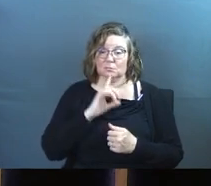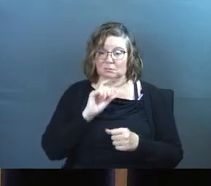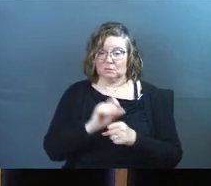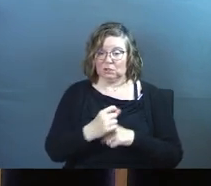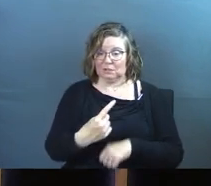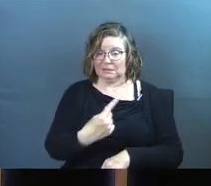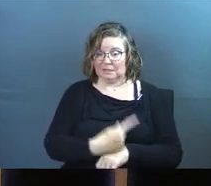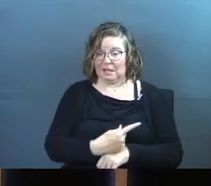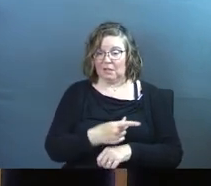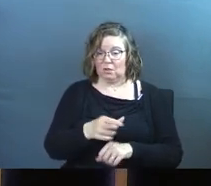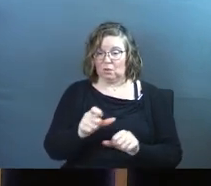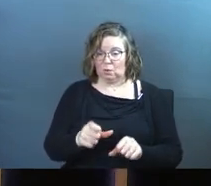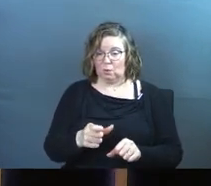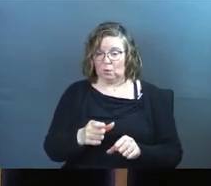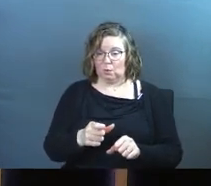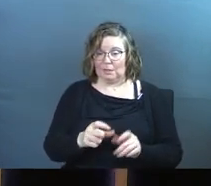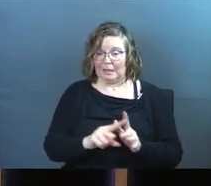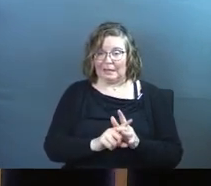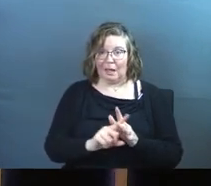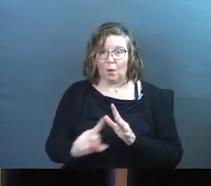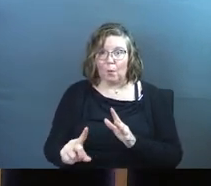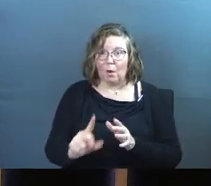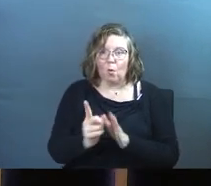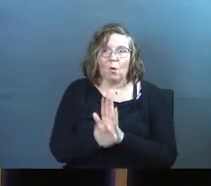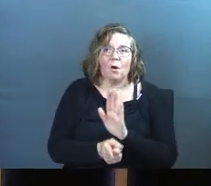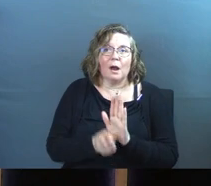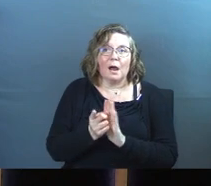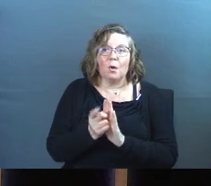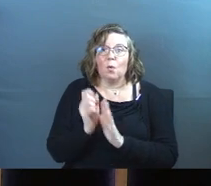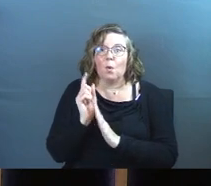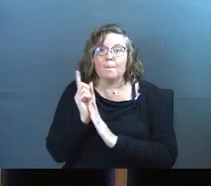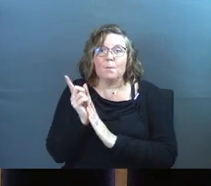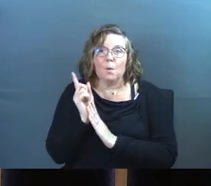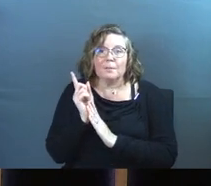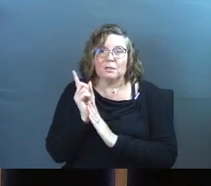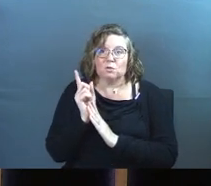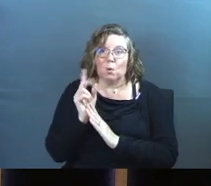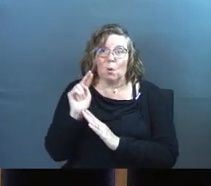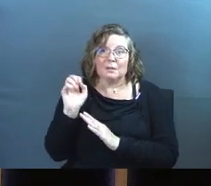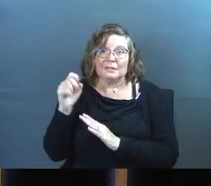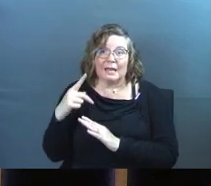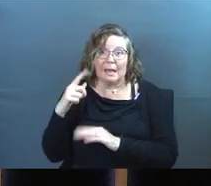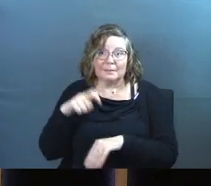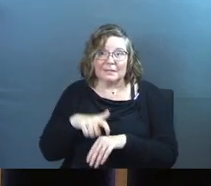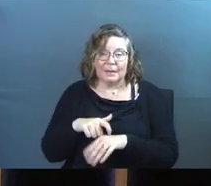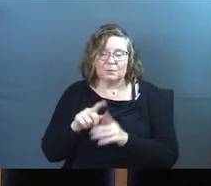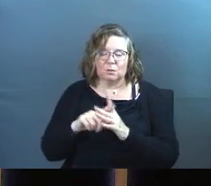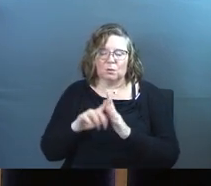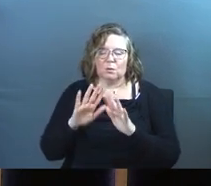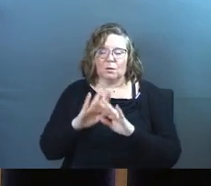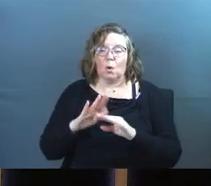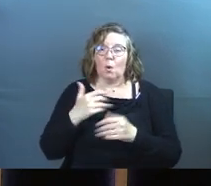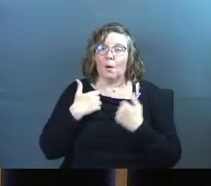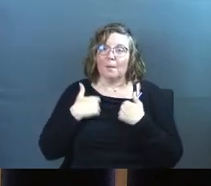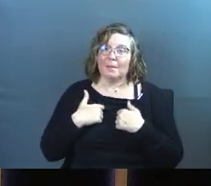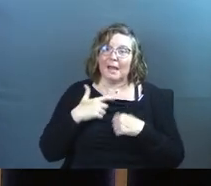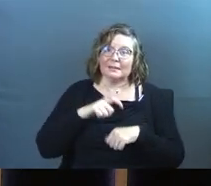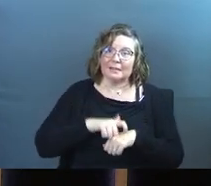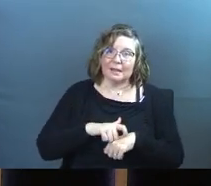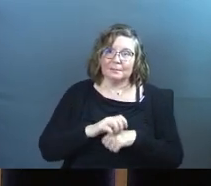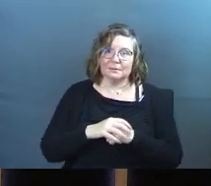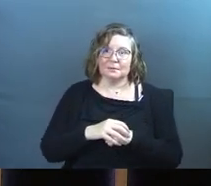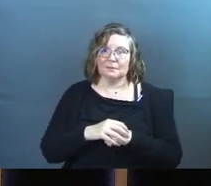certain days that you can get away? Are there certain just hours or moments or nap times that you can get away? Are there bath times